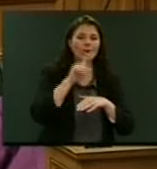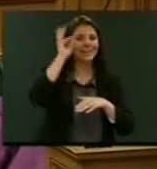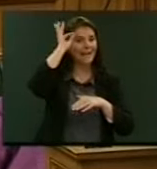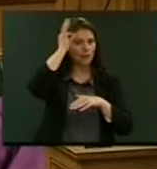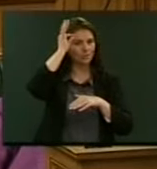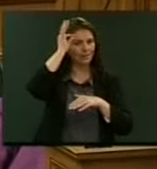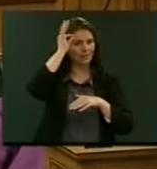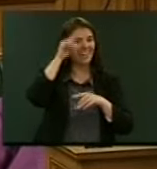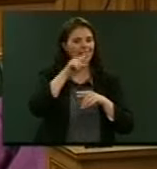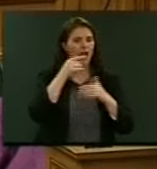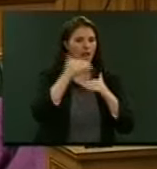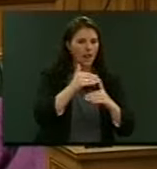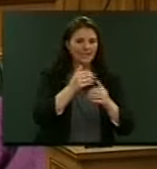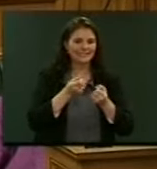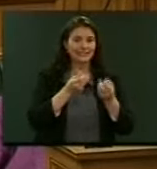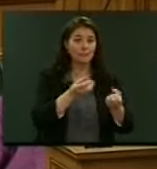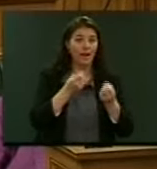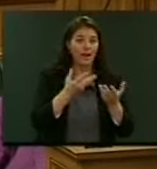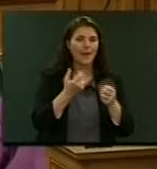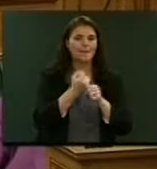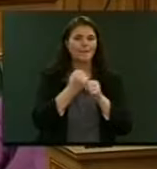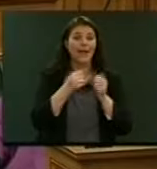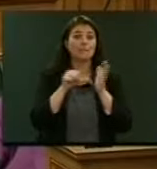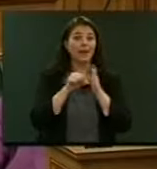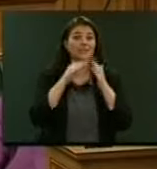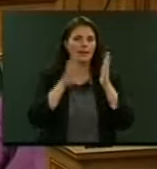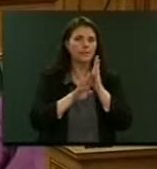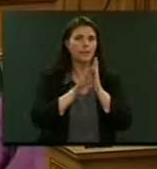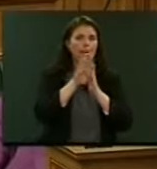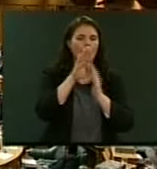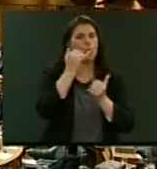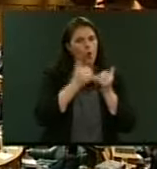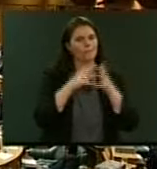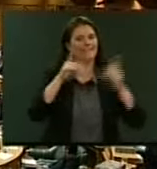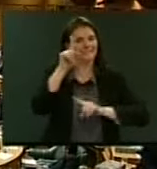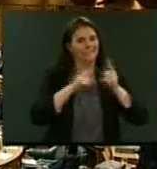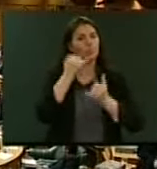to restrict supply, driving up house prices, particularly in our larger cities.